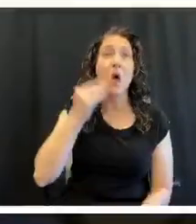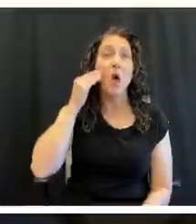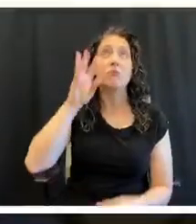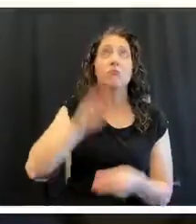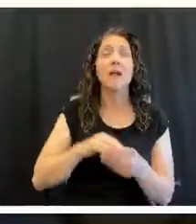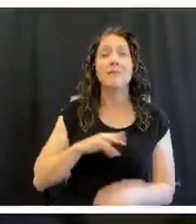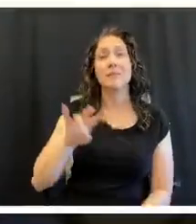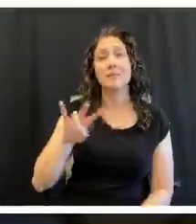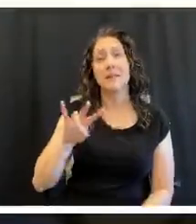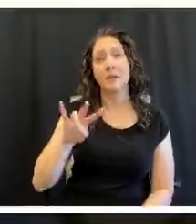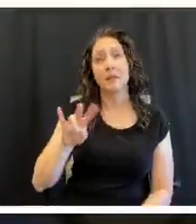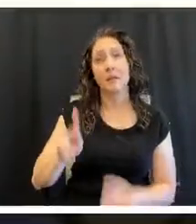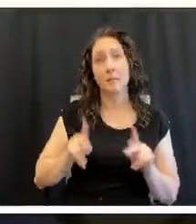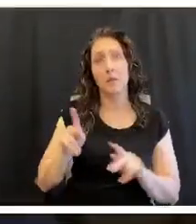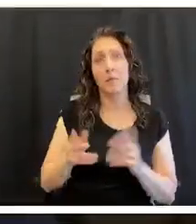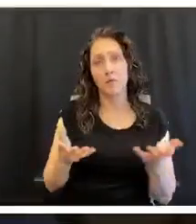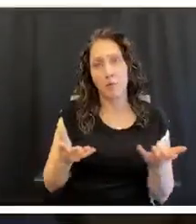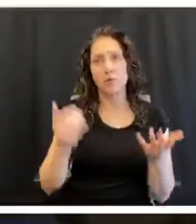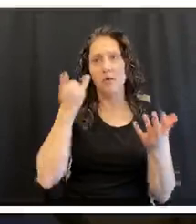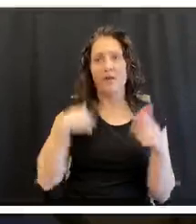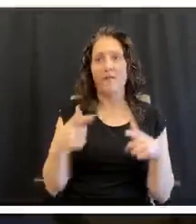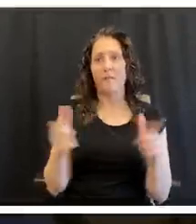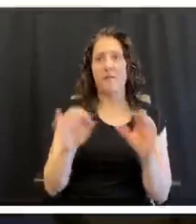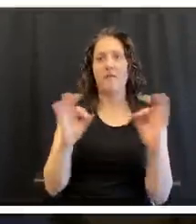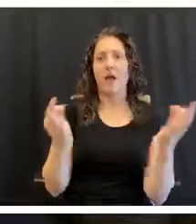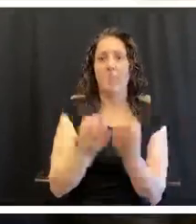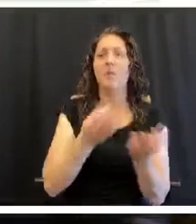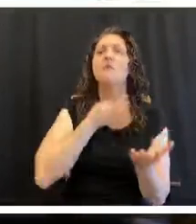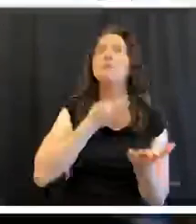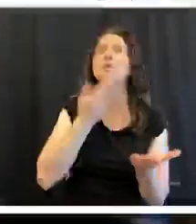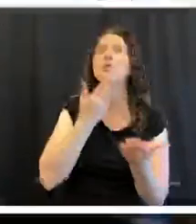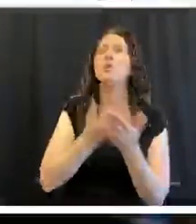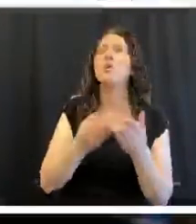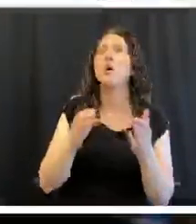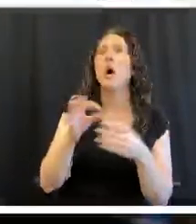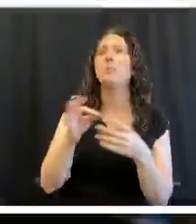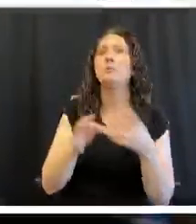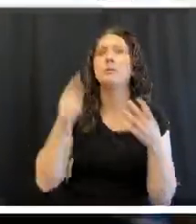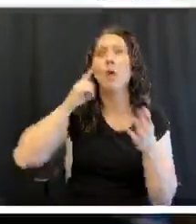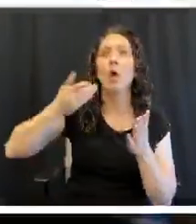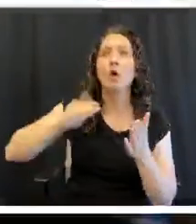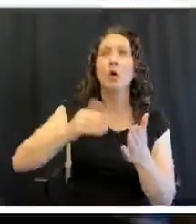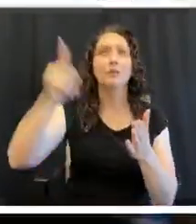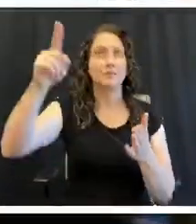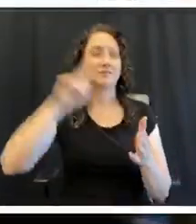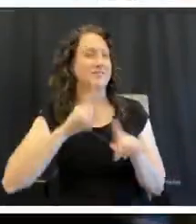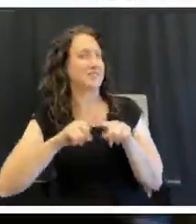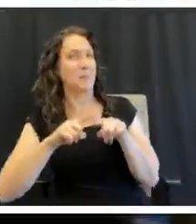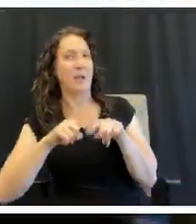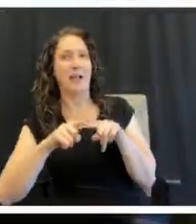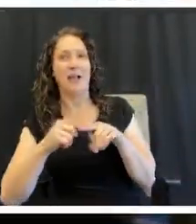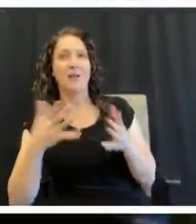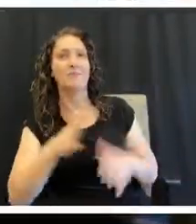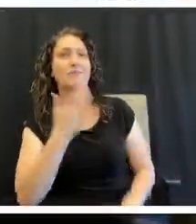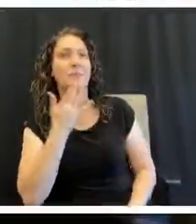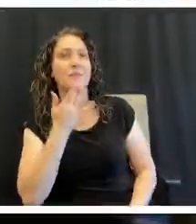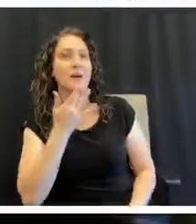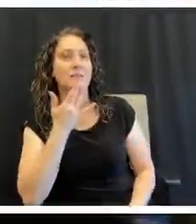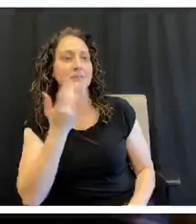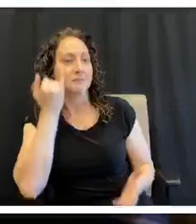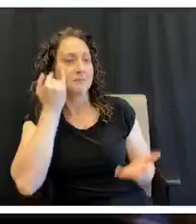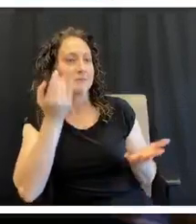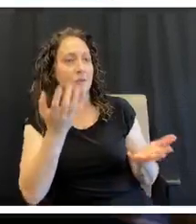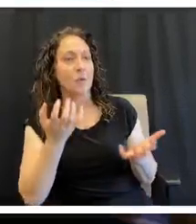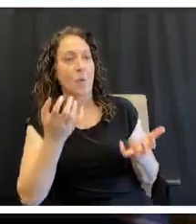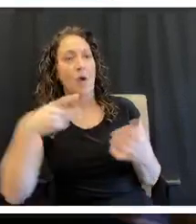for families, for big families? Well, it depends upon what you're looking for. If you're looking for something that's stretched